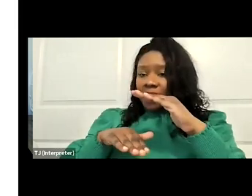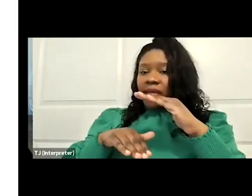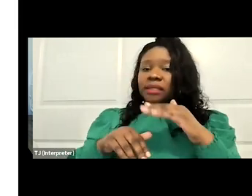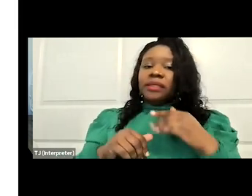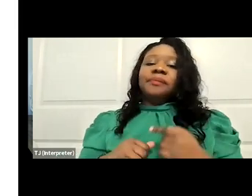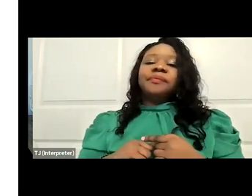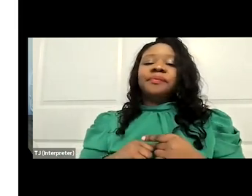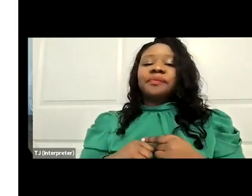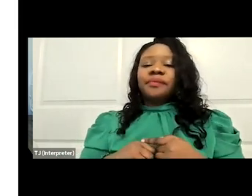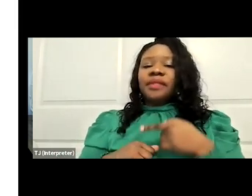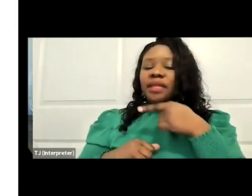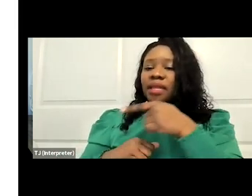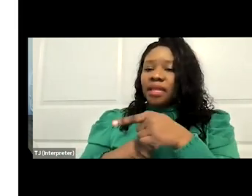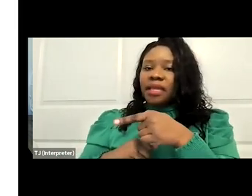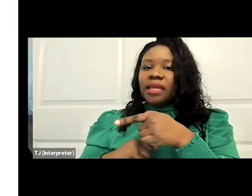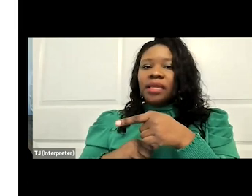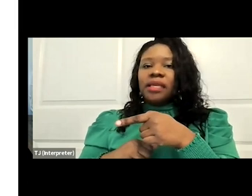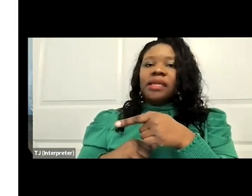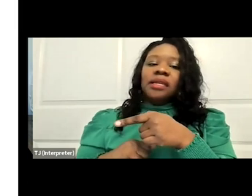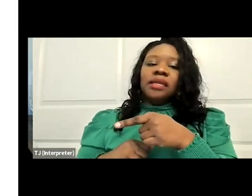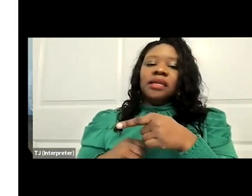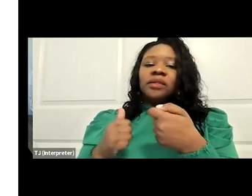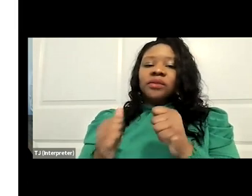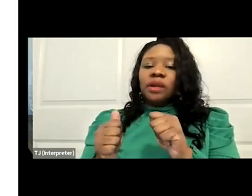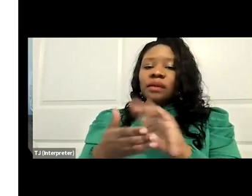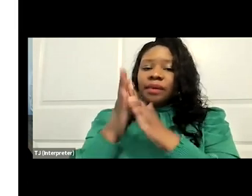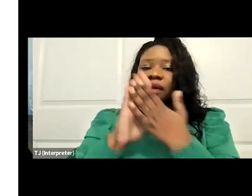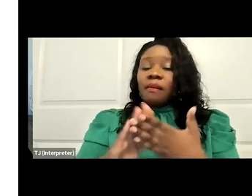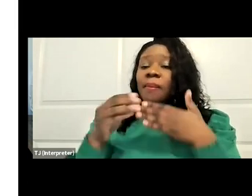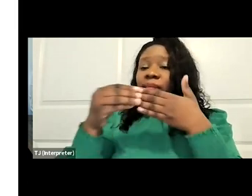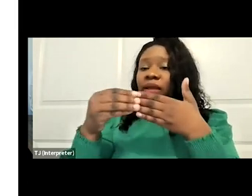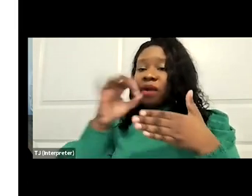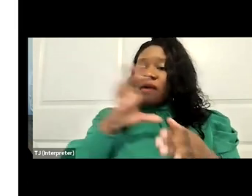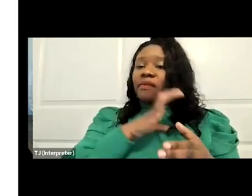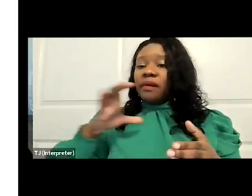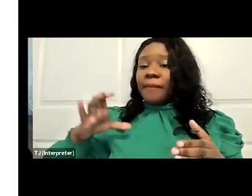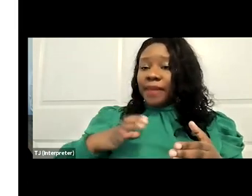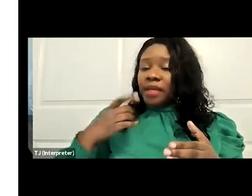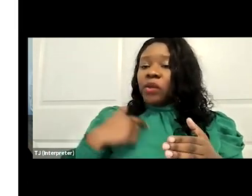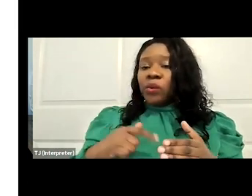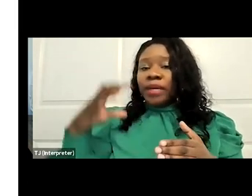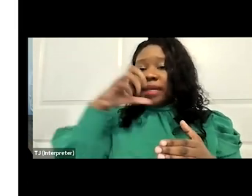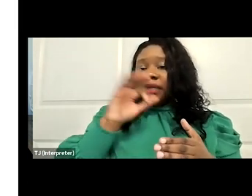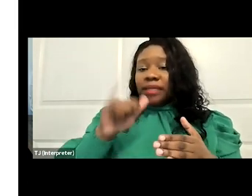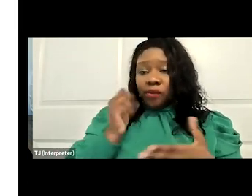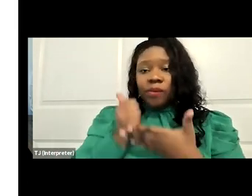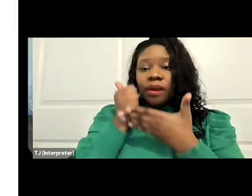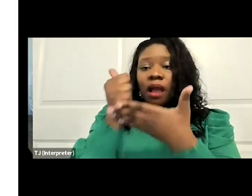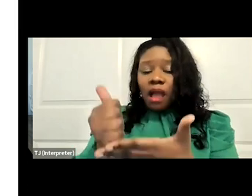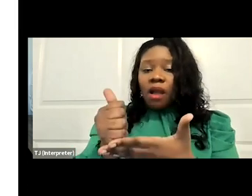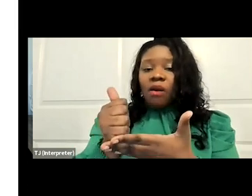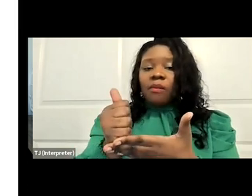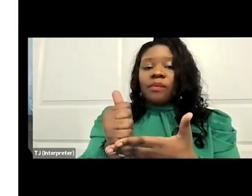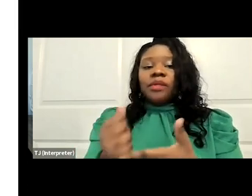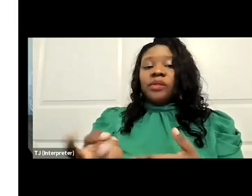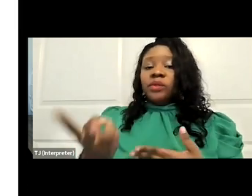vying for leadership of this committee. So you assume that that would be helpful to be arts